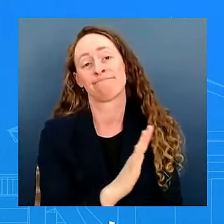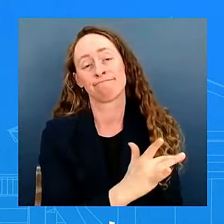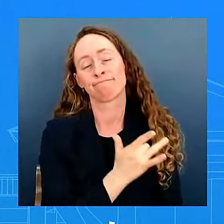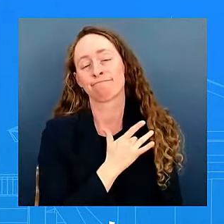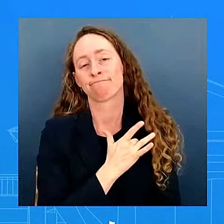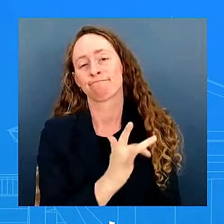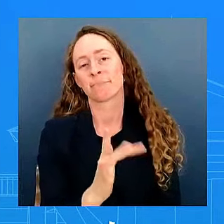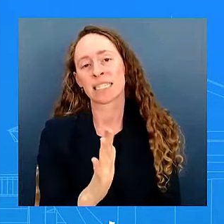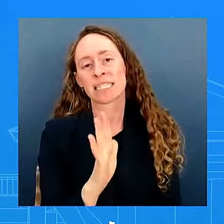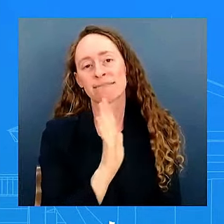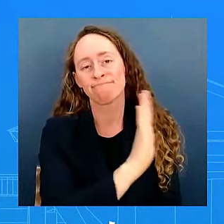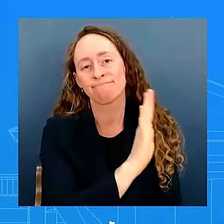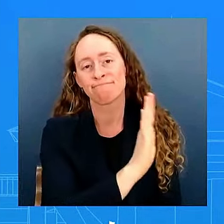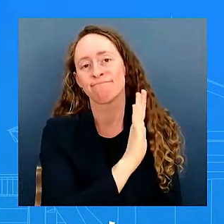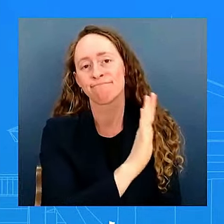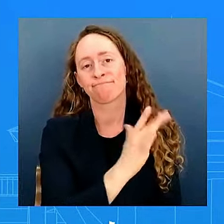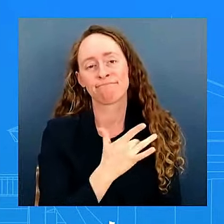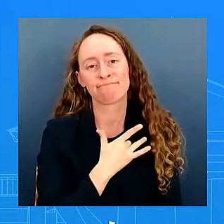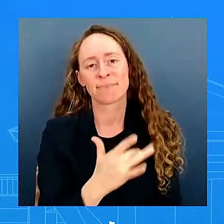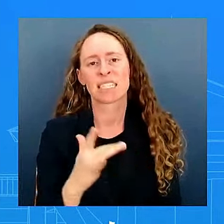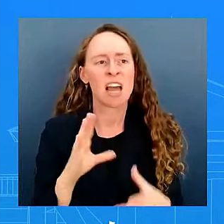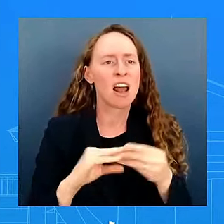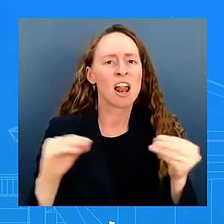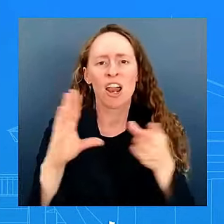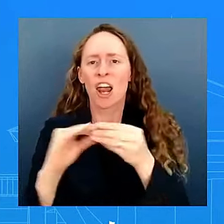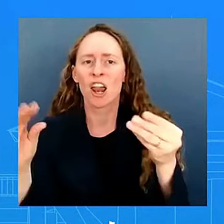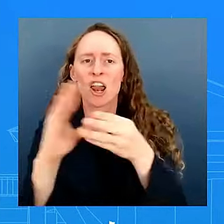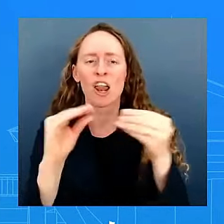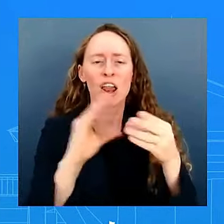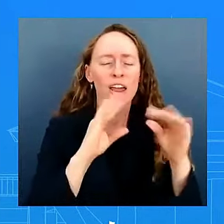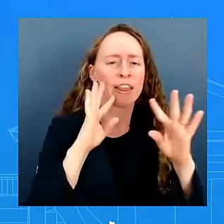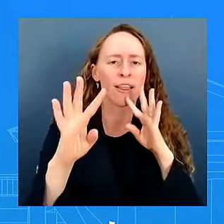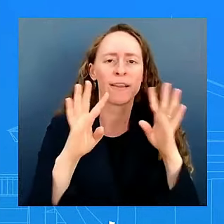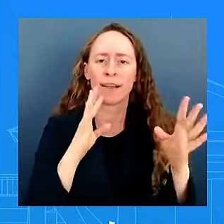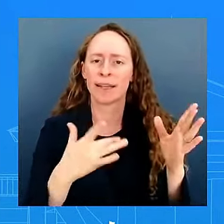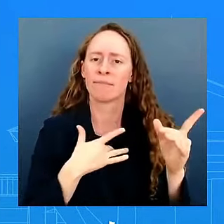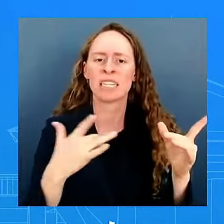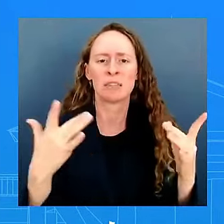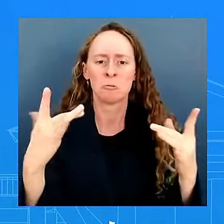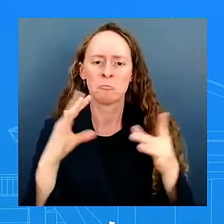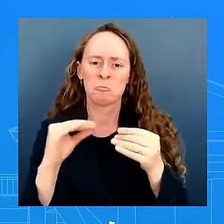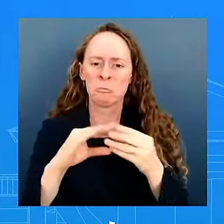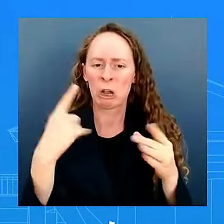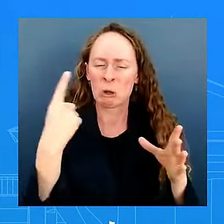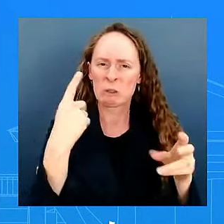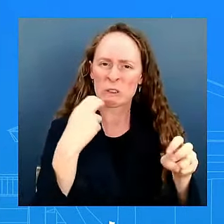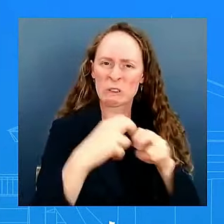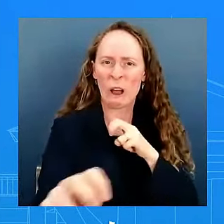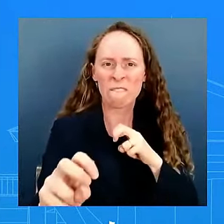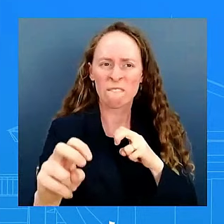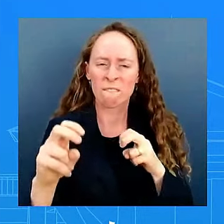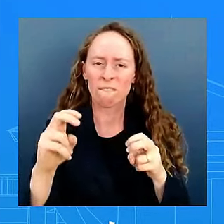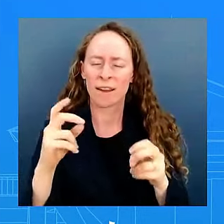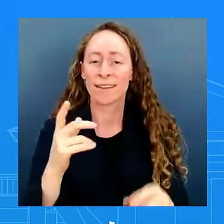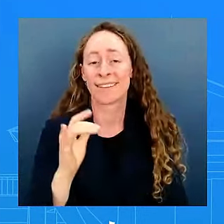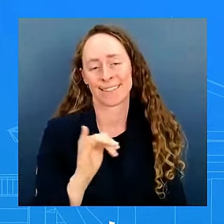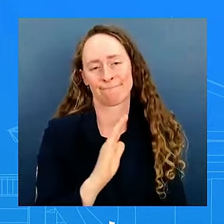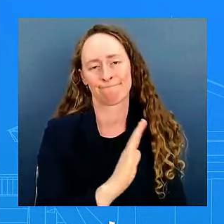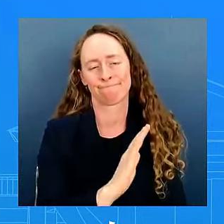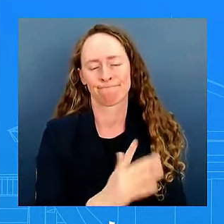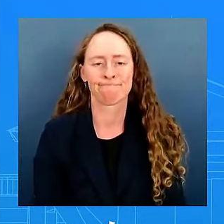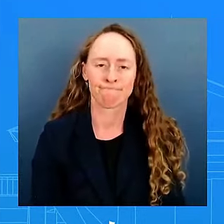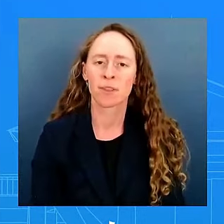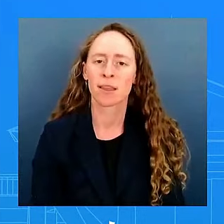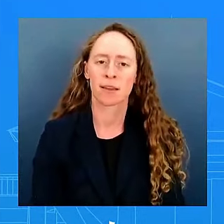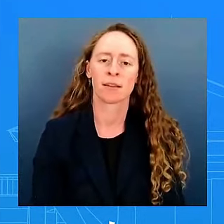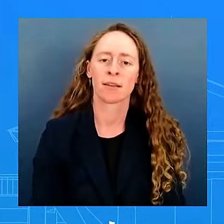that we've heard from russia throughout uh this war uh but uh and when asked we're going to be very clear about that uh and